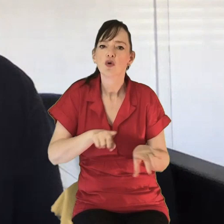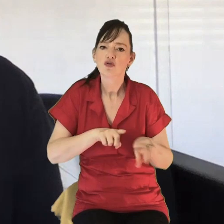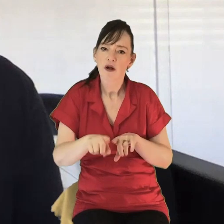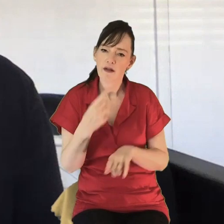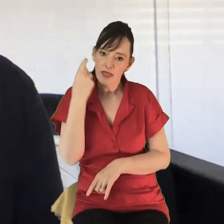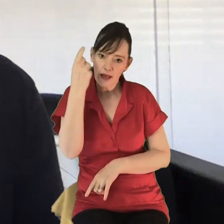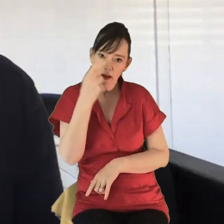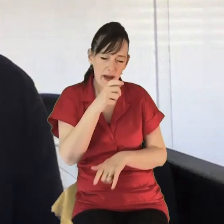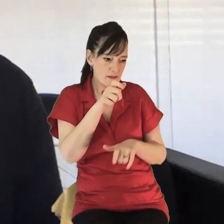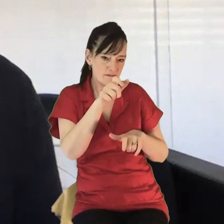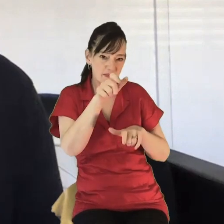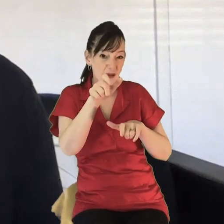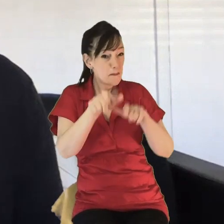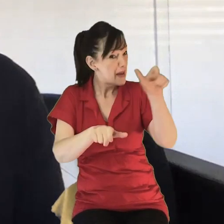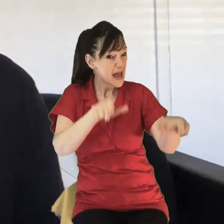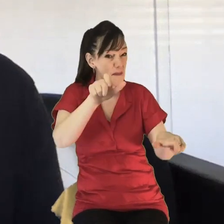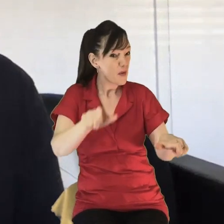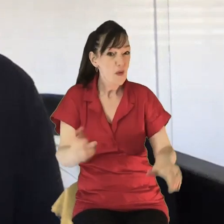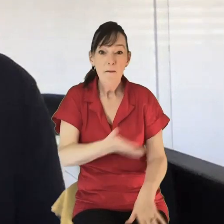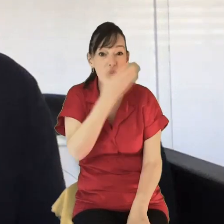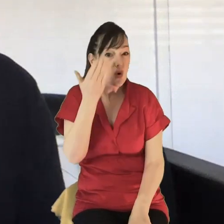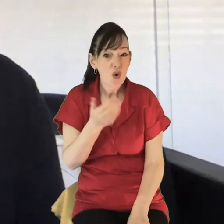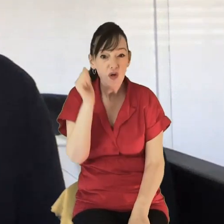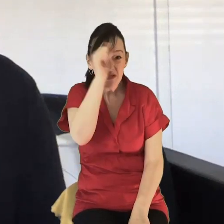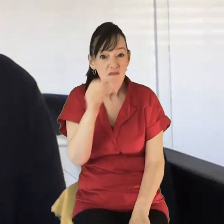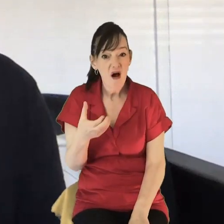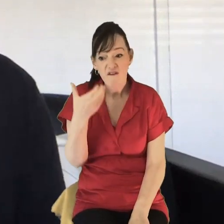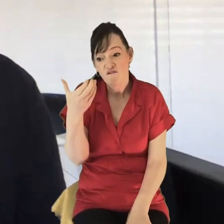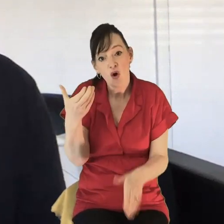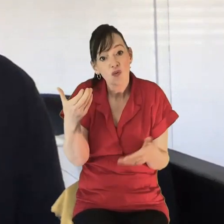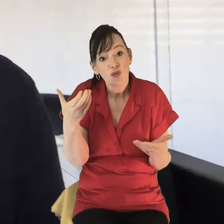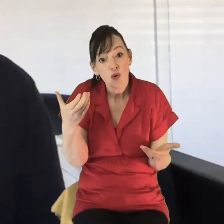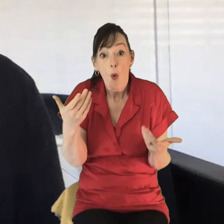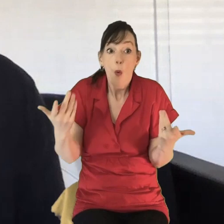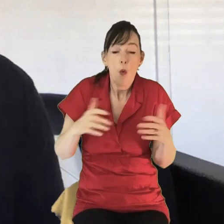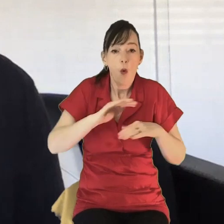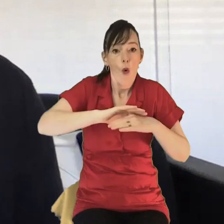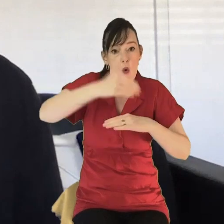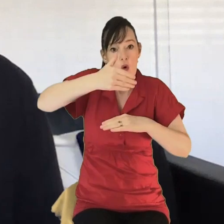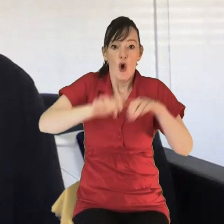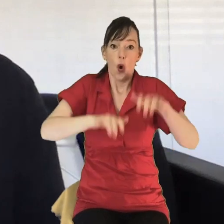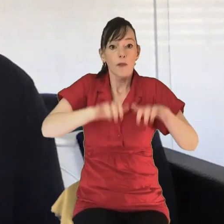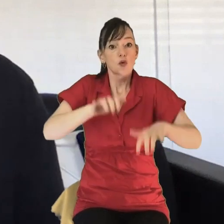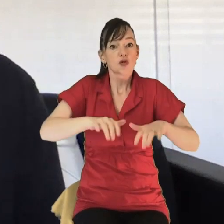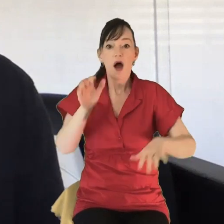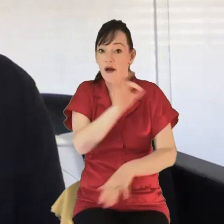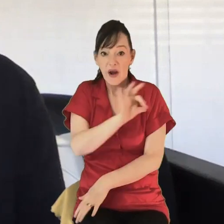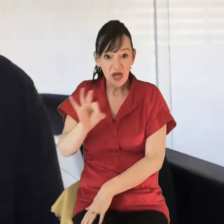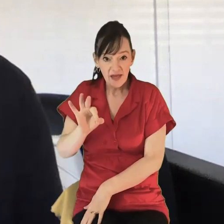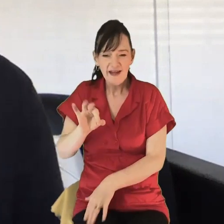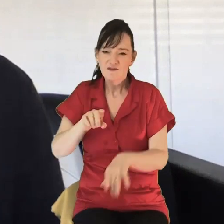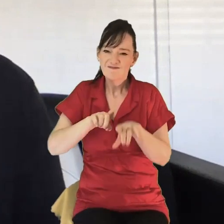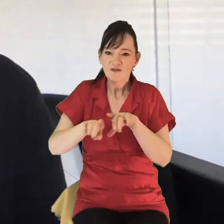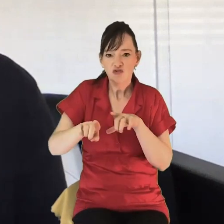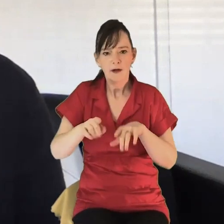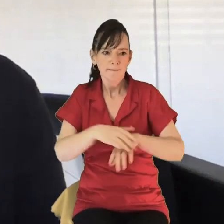don't have a smartphone, maybe, or don't have a computer. You know, we've had to try and work hard at keeping